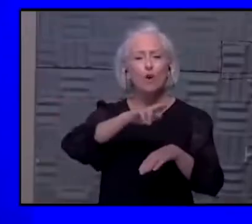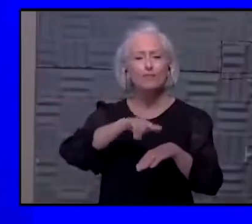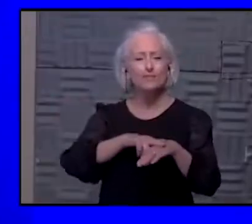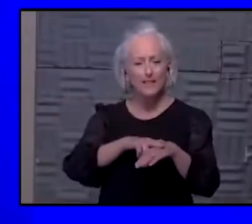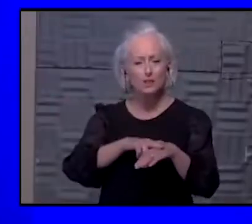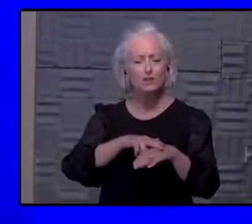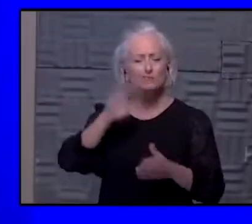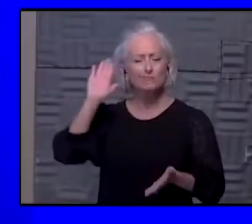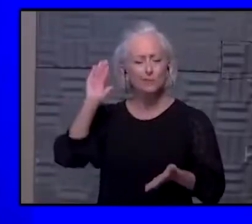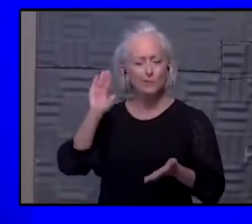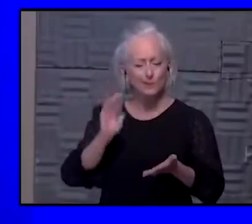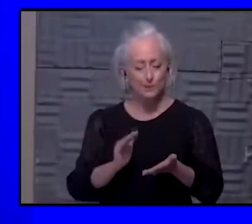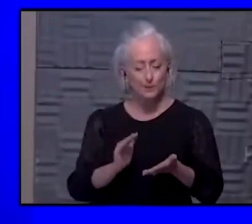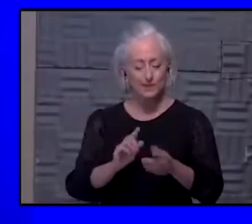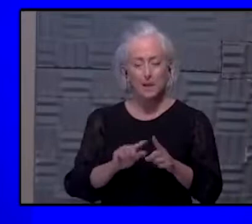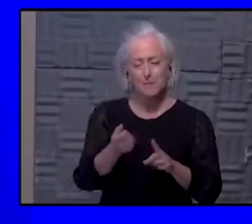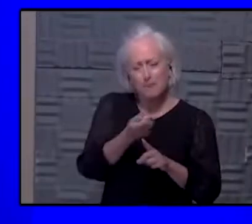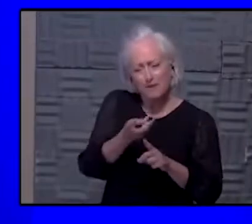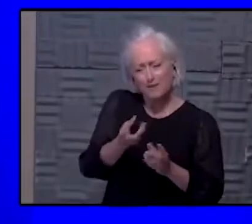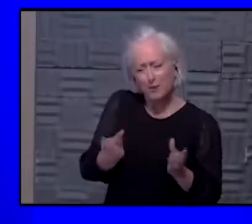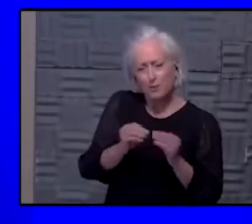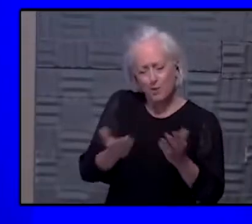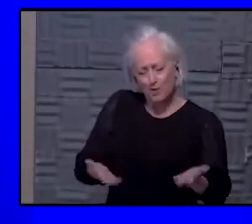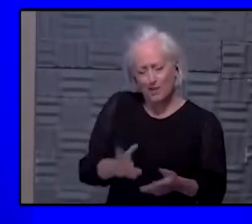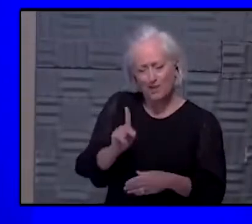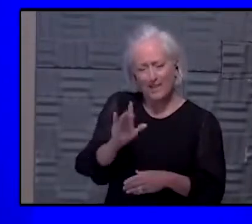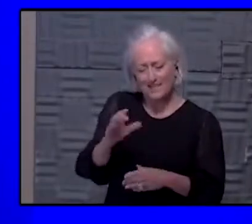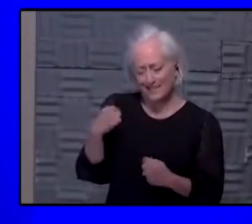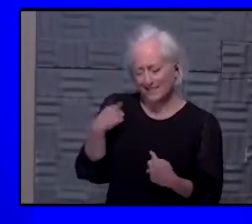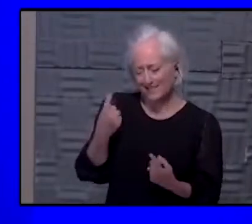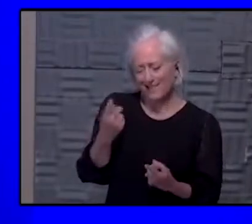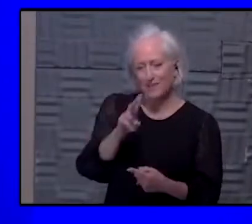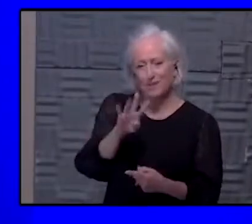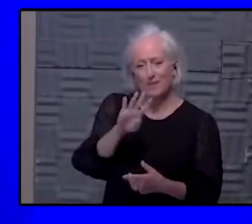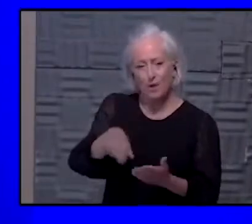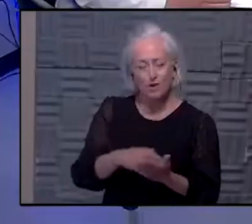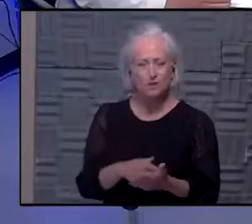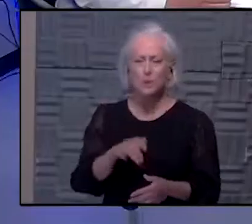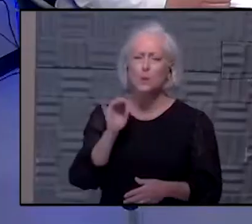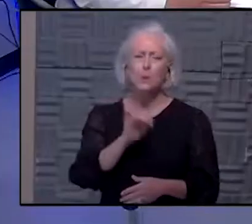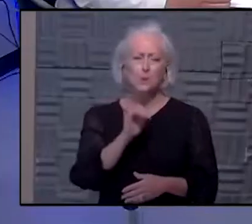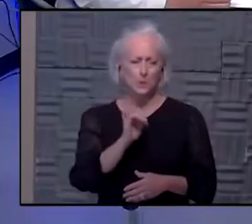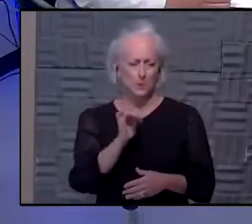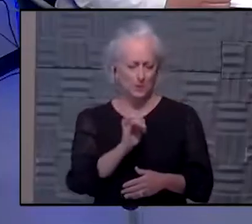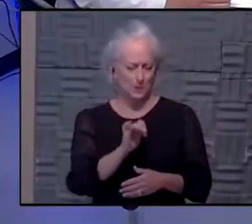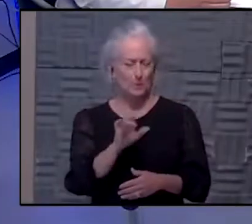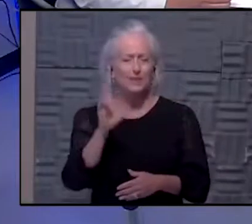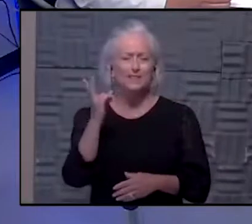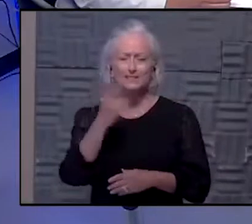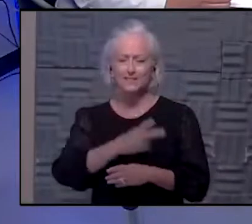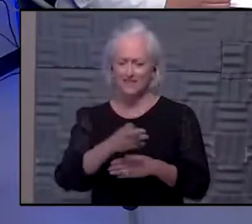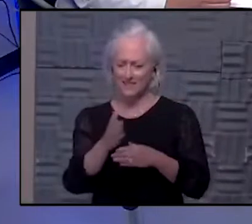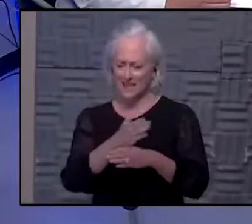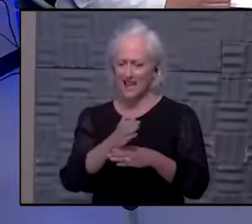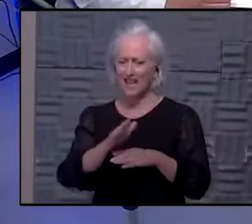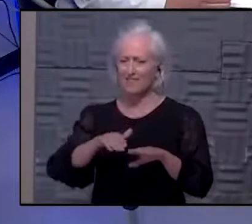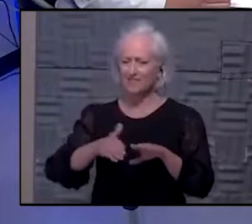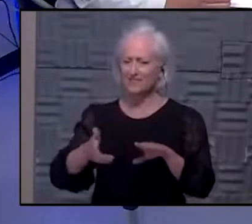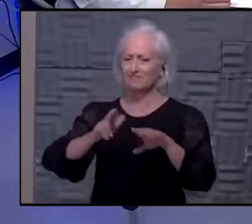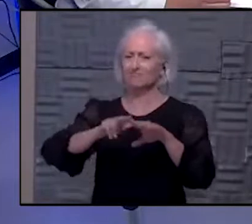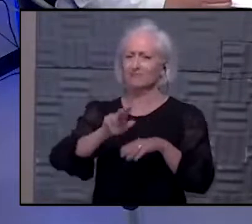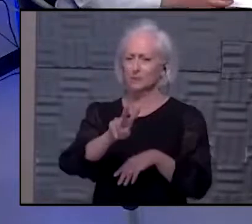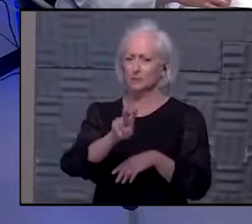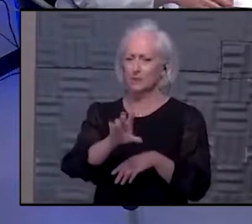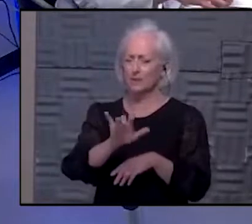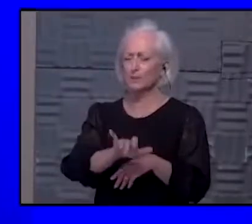we've had a few more in Kansas City over the last 24 hours. Yeah, rolling seven-day average up by 200 in Kansas City. So